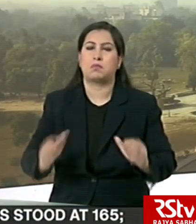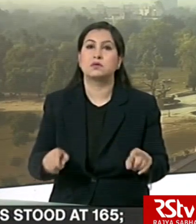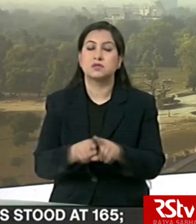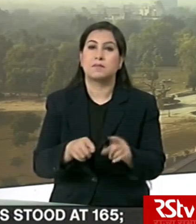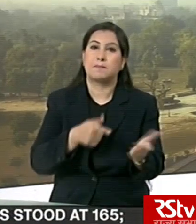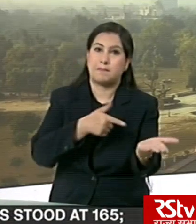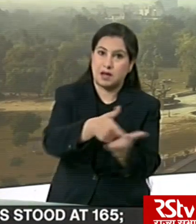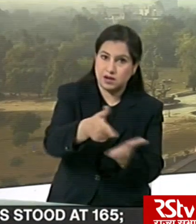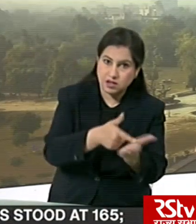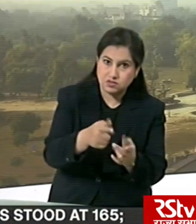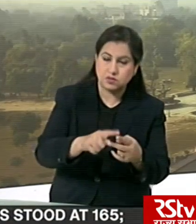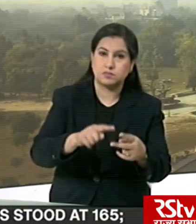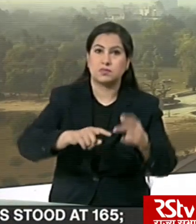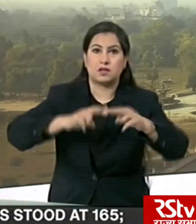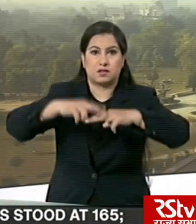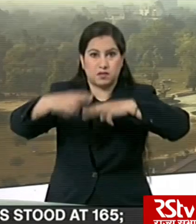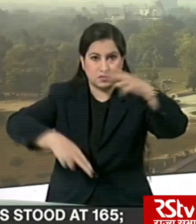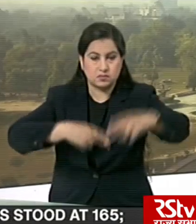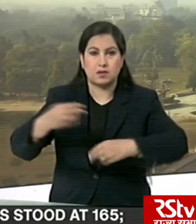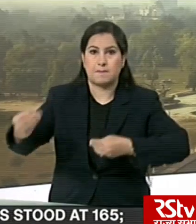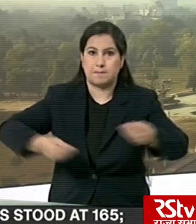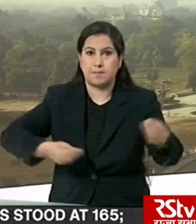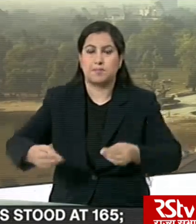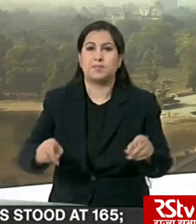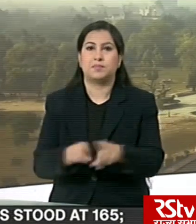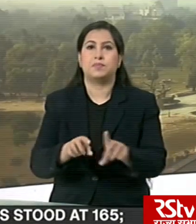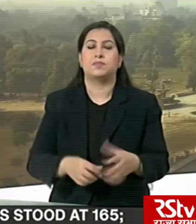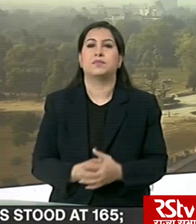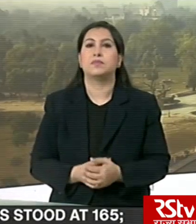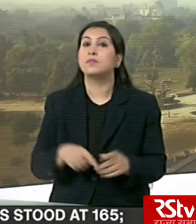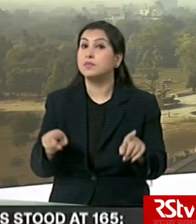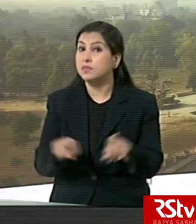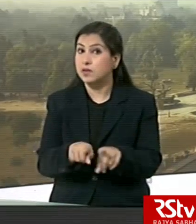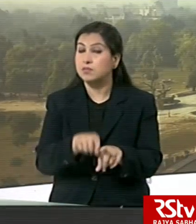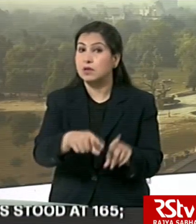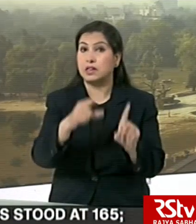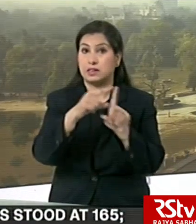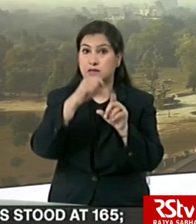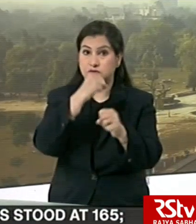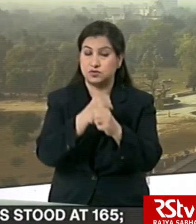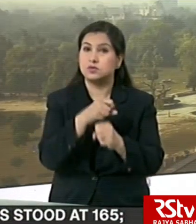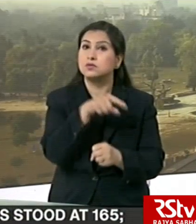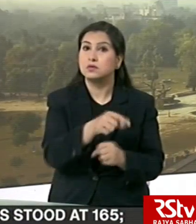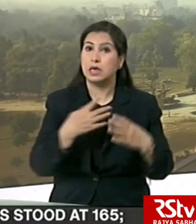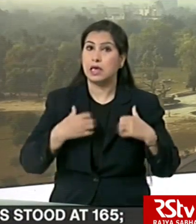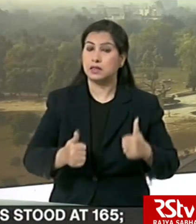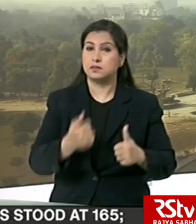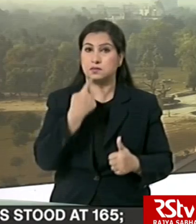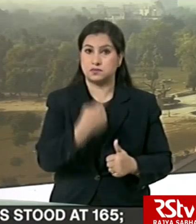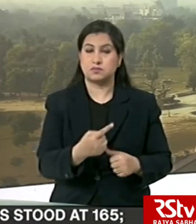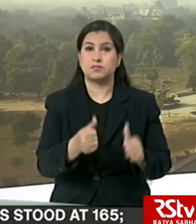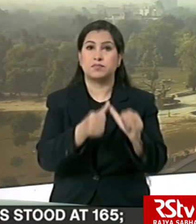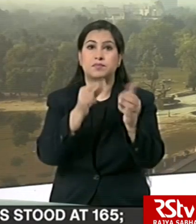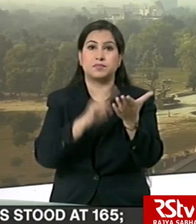industrial, agricultural and business sectors. Meanwhile, the Director General of the Health Services said that the